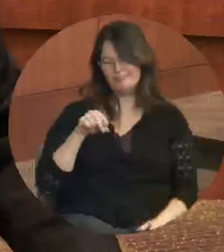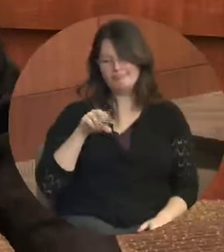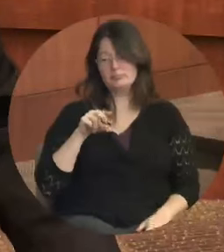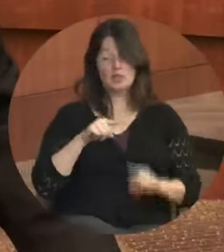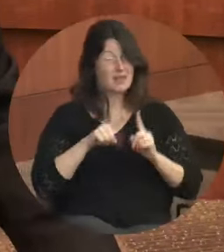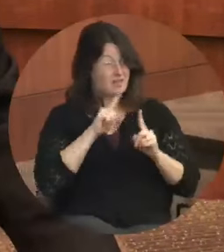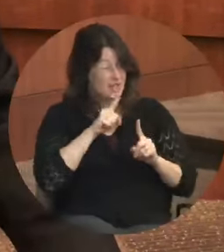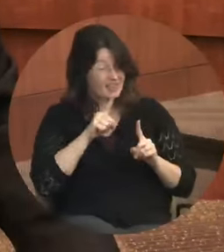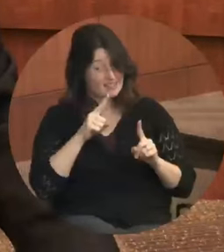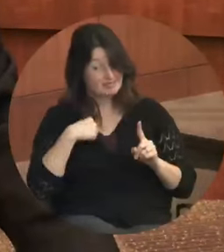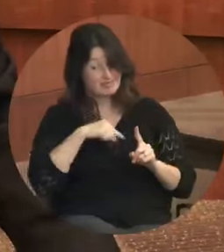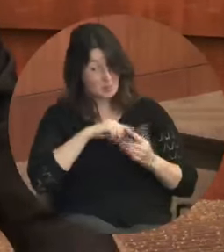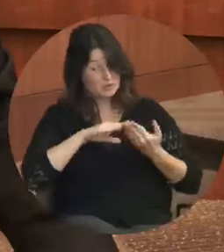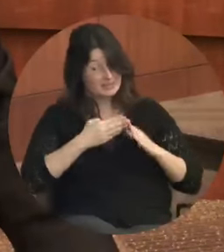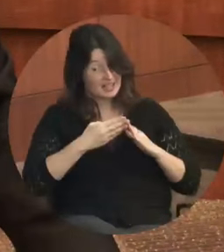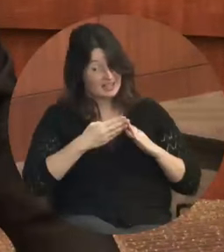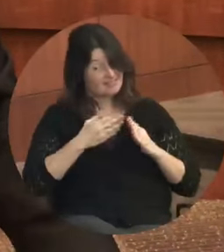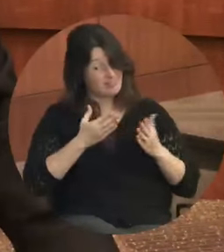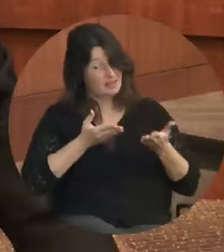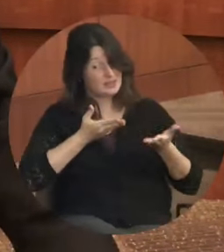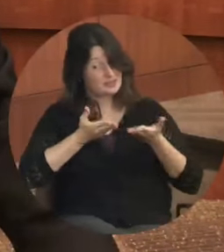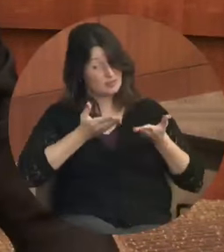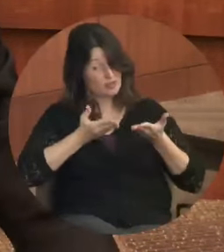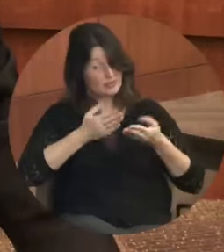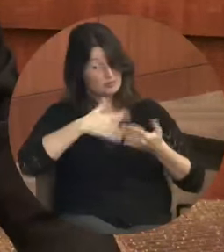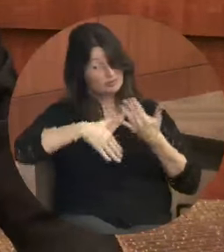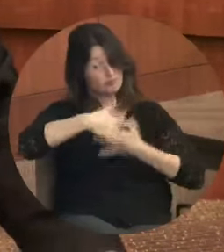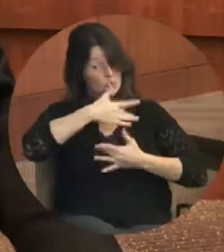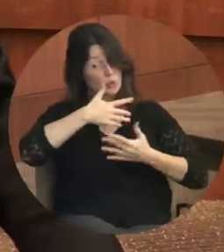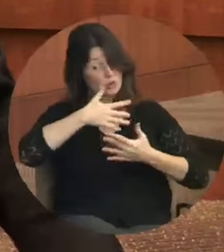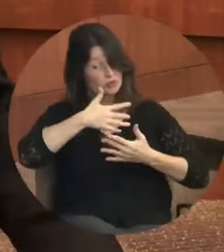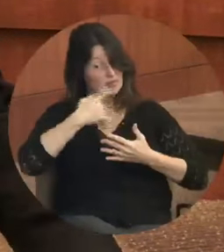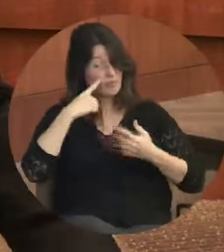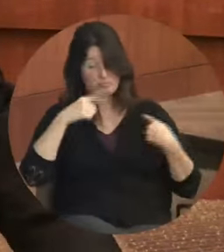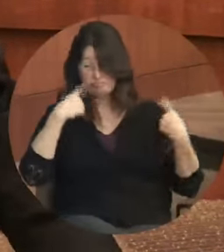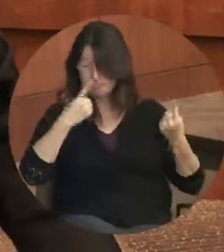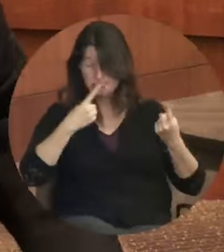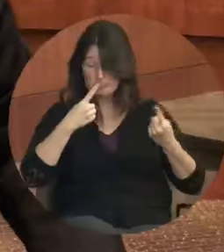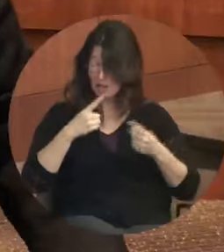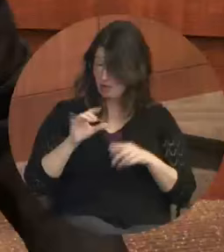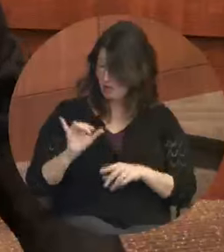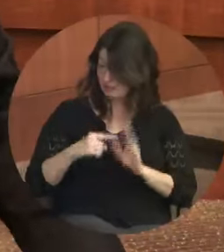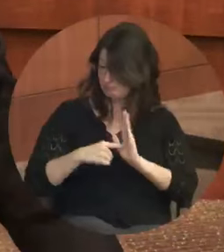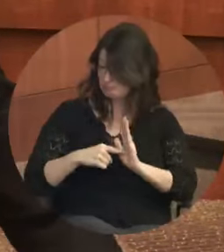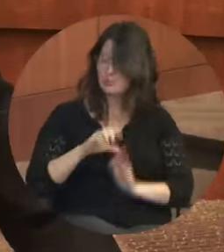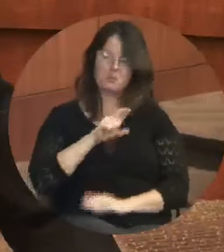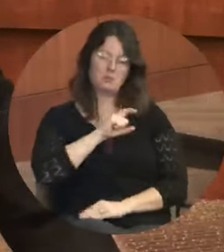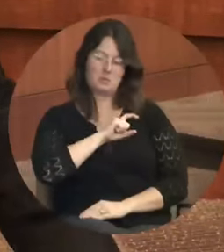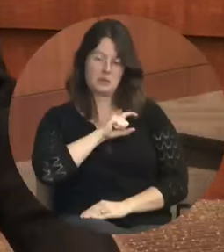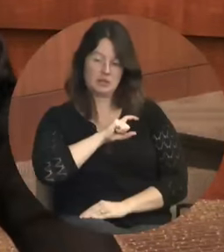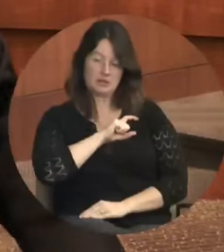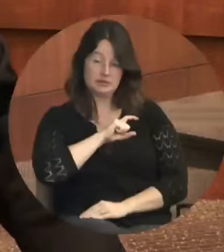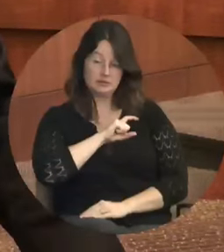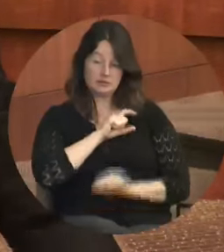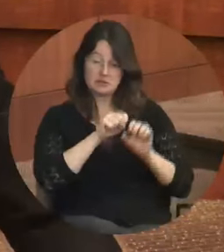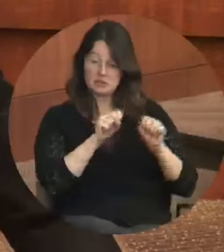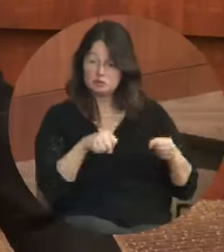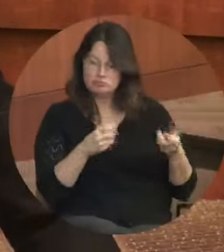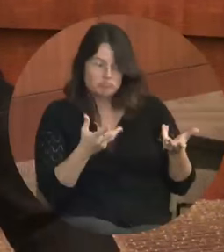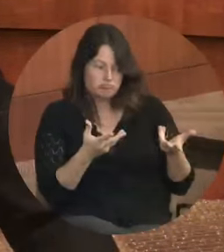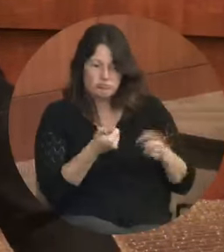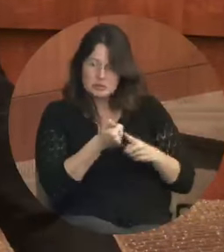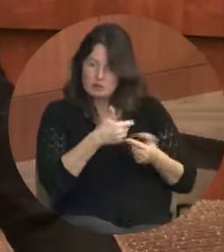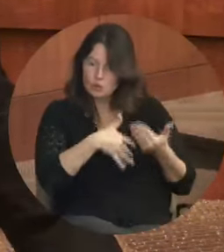service business from the very beginning. What's our police department, if not a social service?